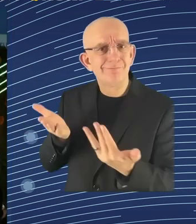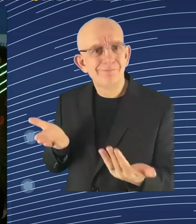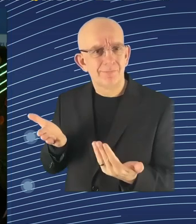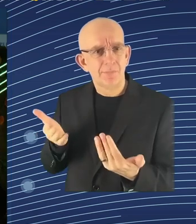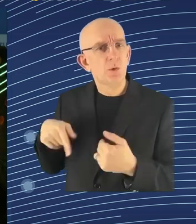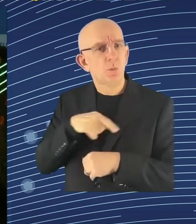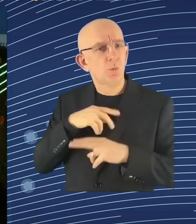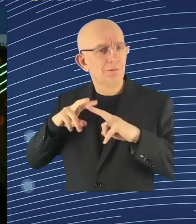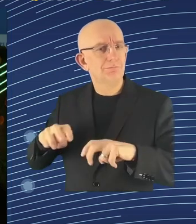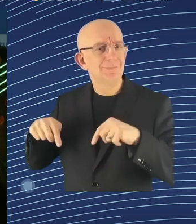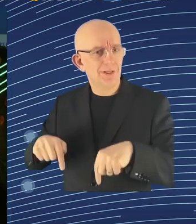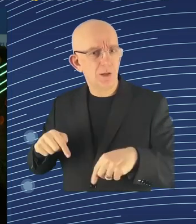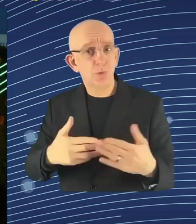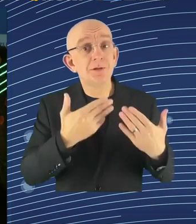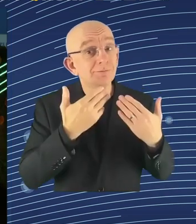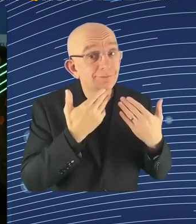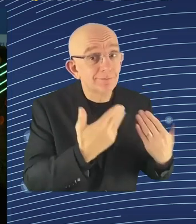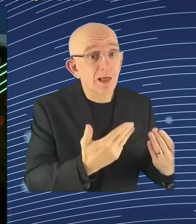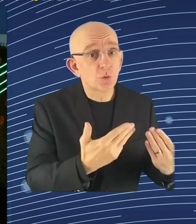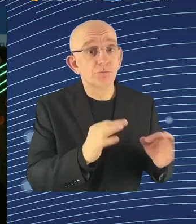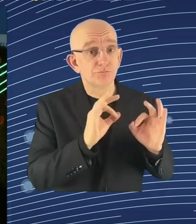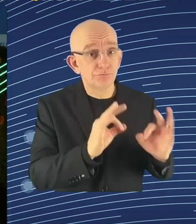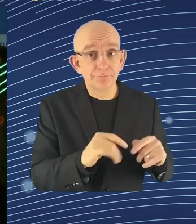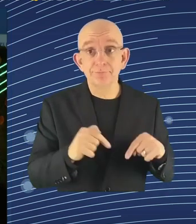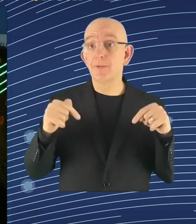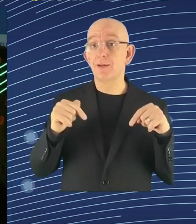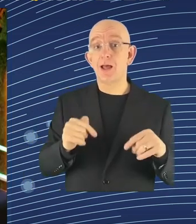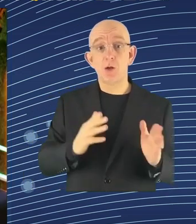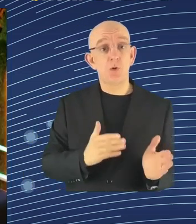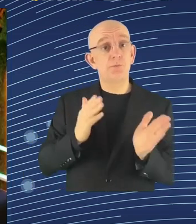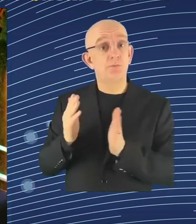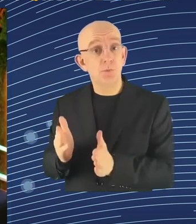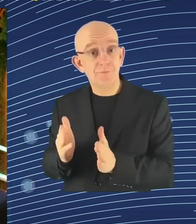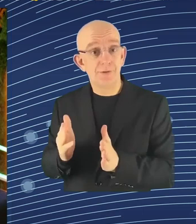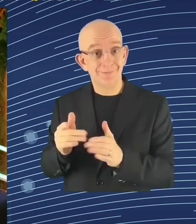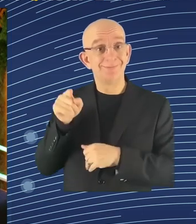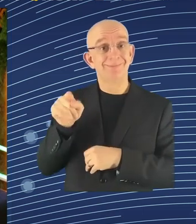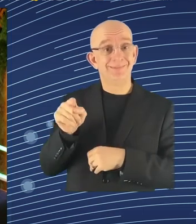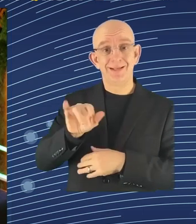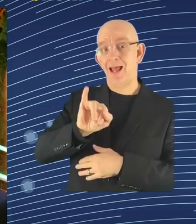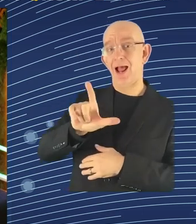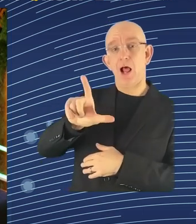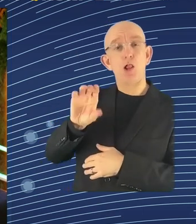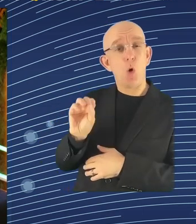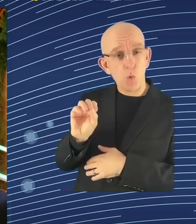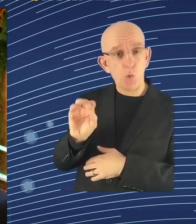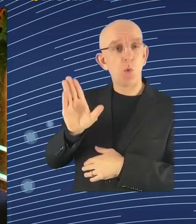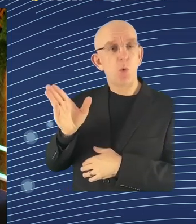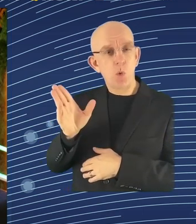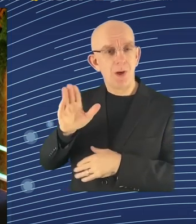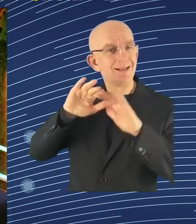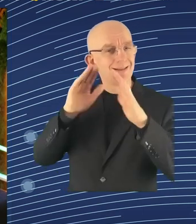International Labour Organization. Can I have your view on what you've heard so far from your fellow panelists